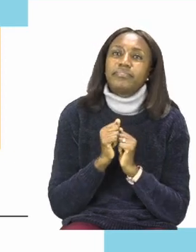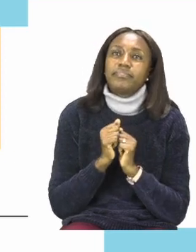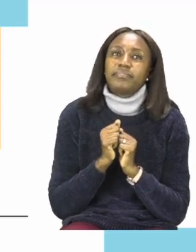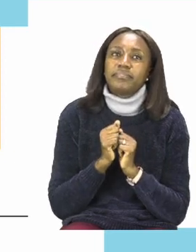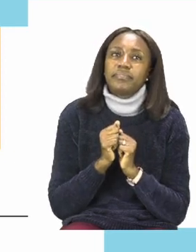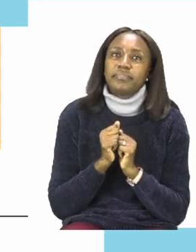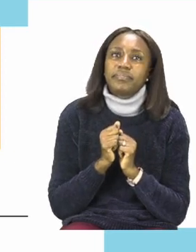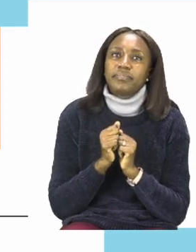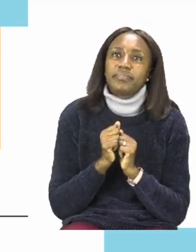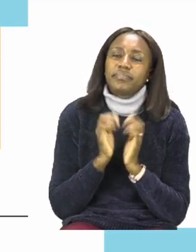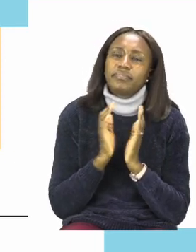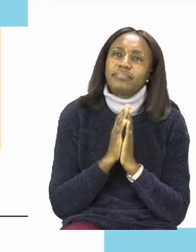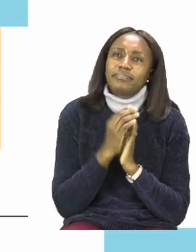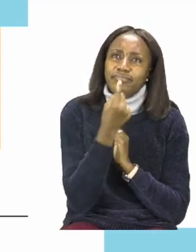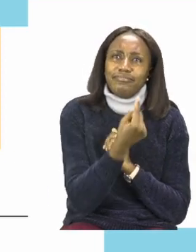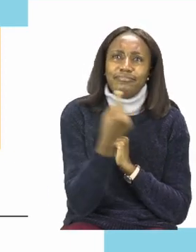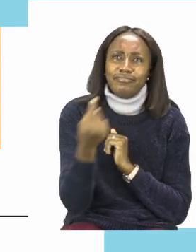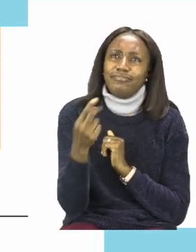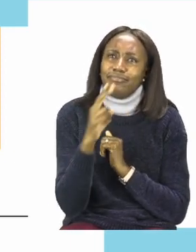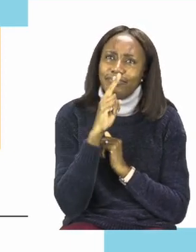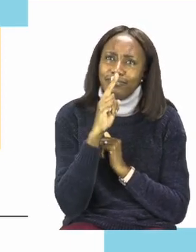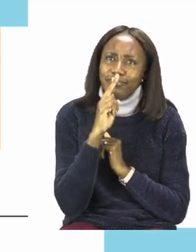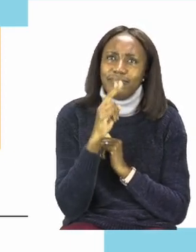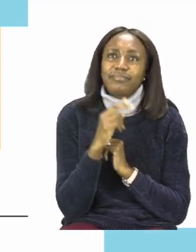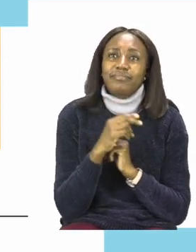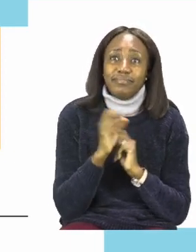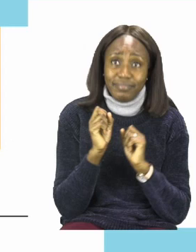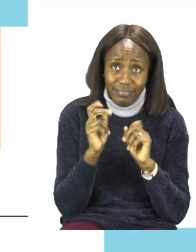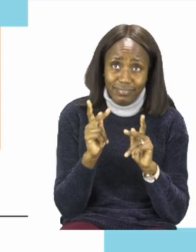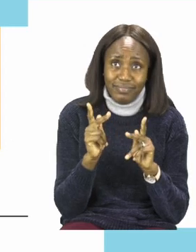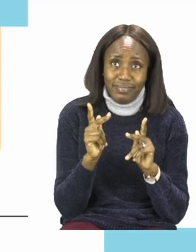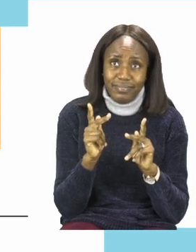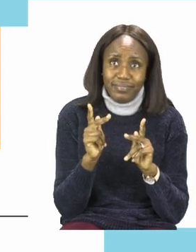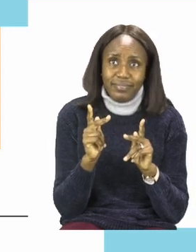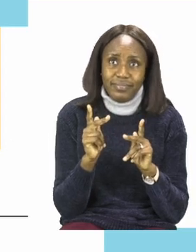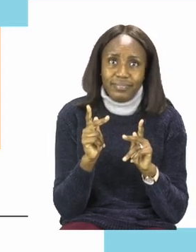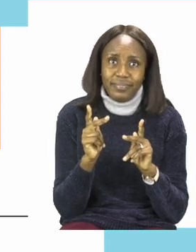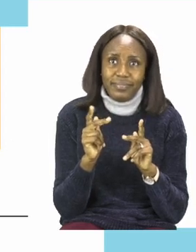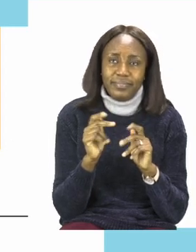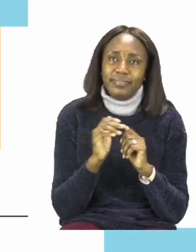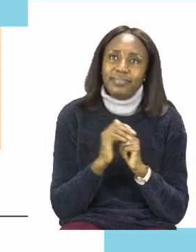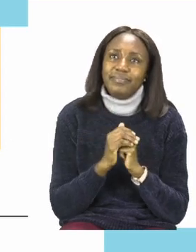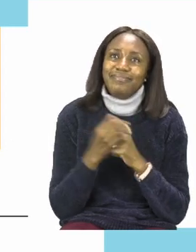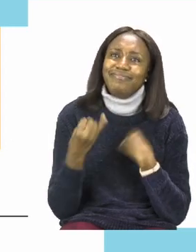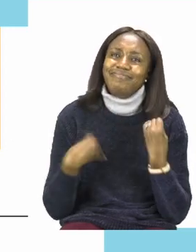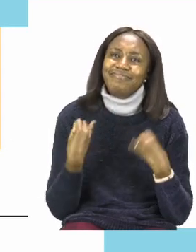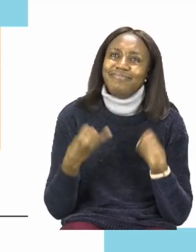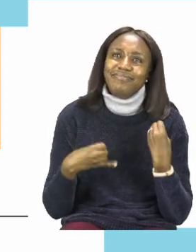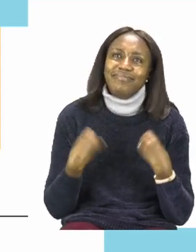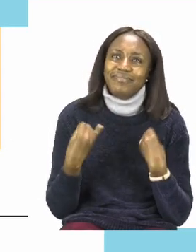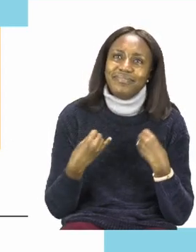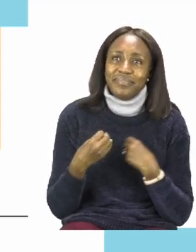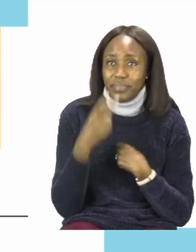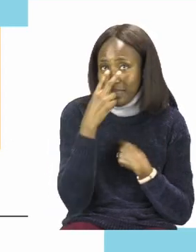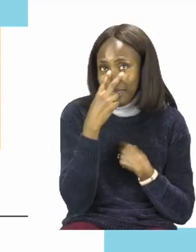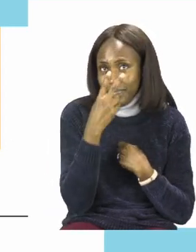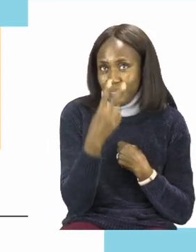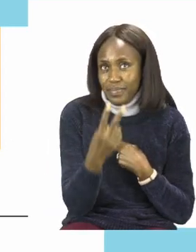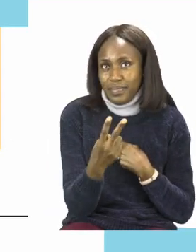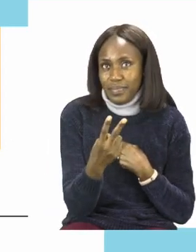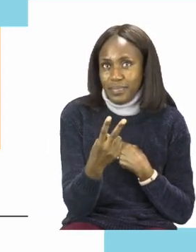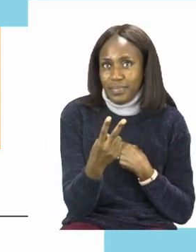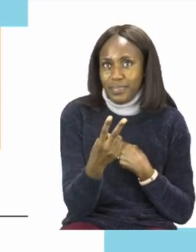it but make sure you answer your questions by yourself. Have fun and I'll see you soon